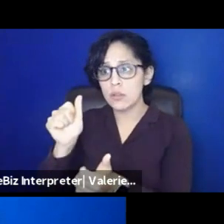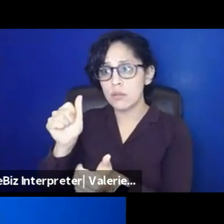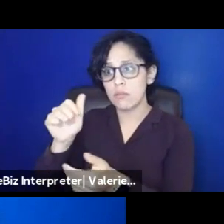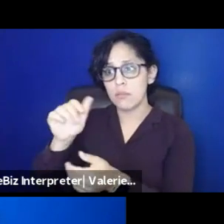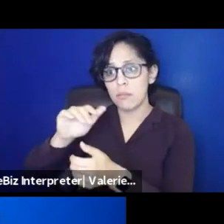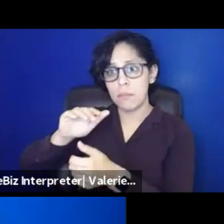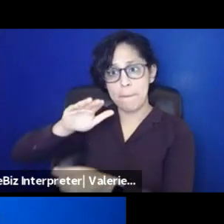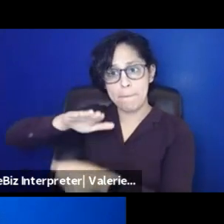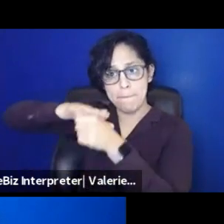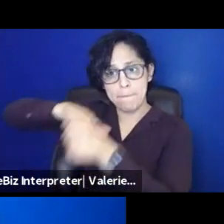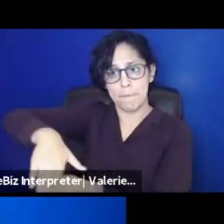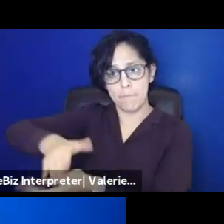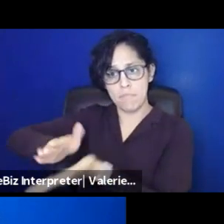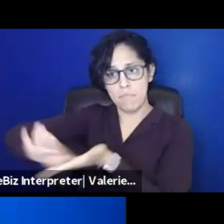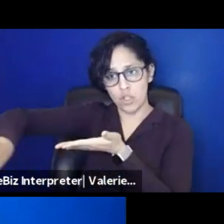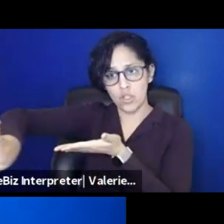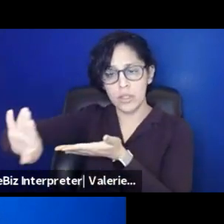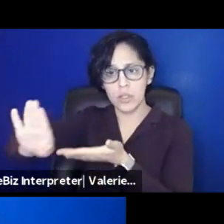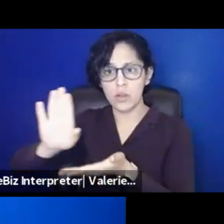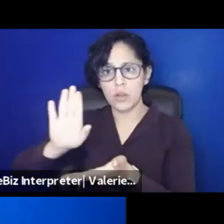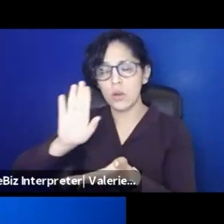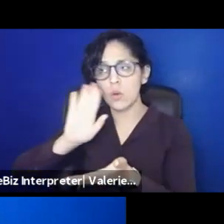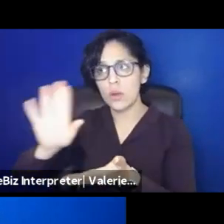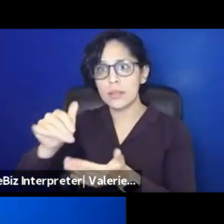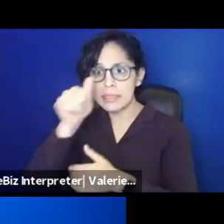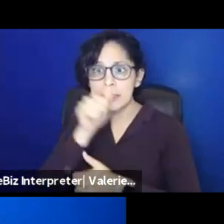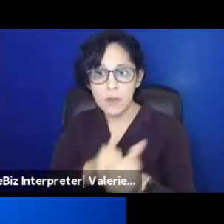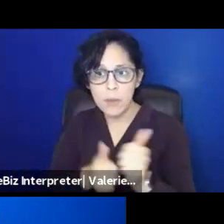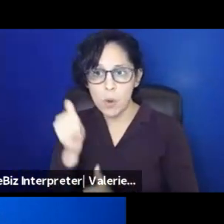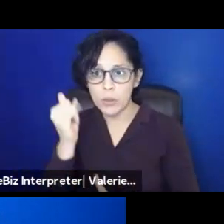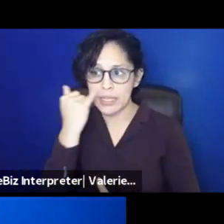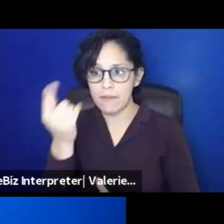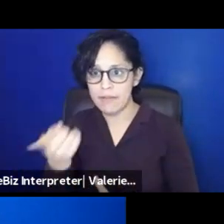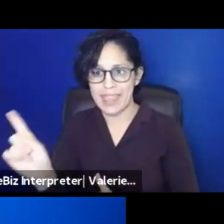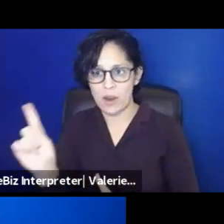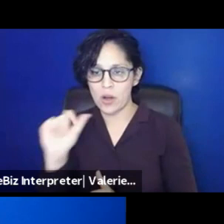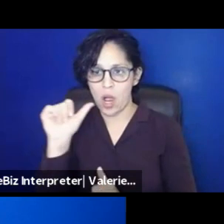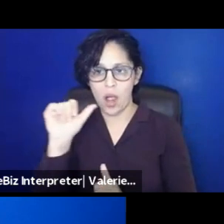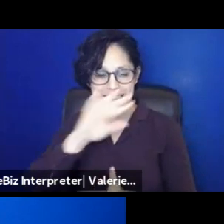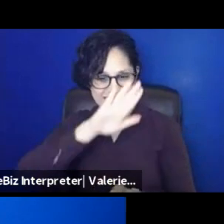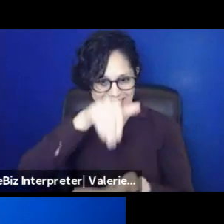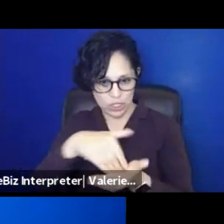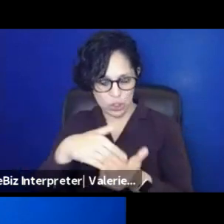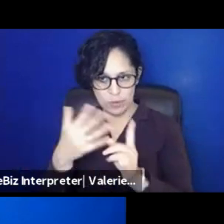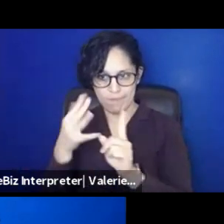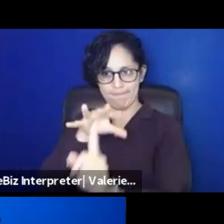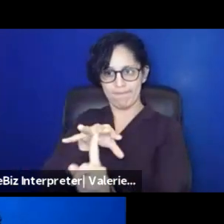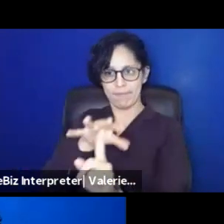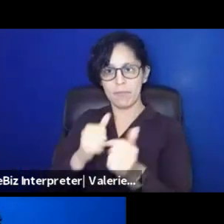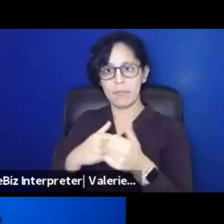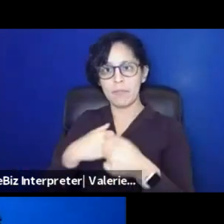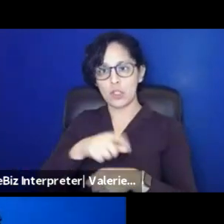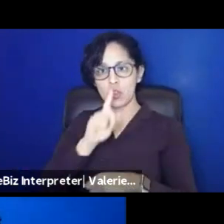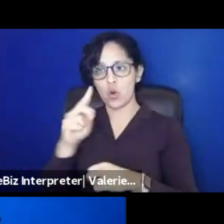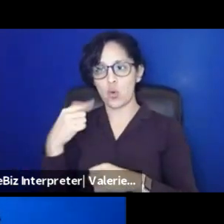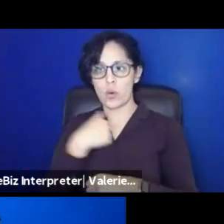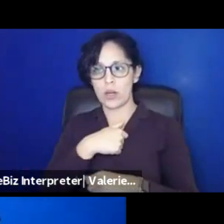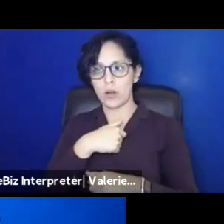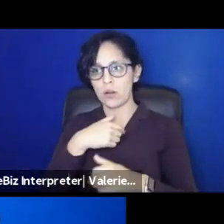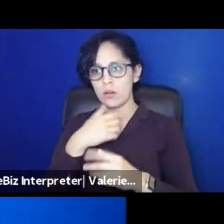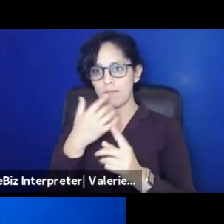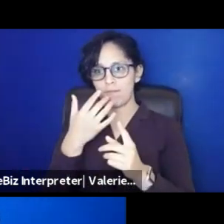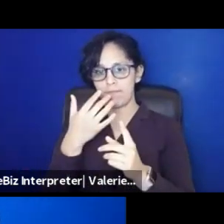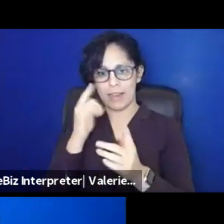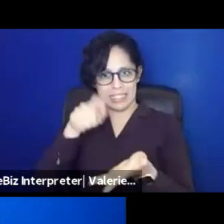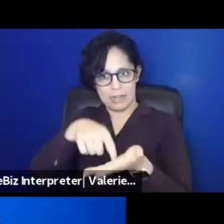if they are not, um, centered in the conversation. So making sure that we are centering people with different access needs, people of,